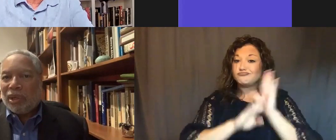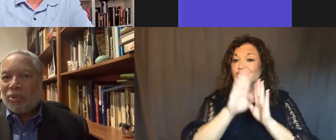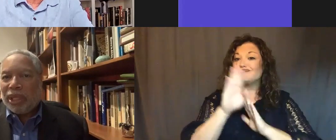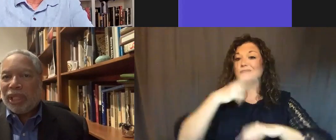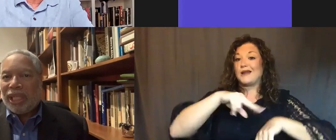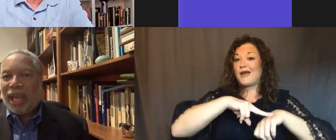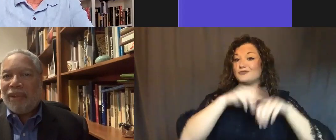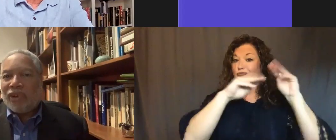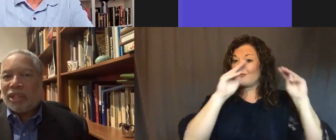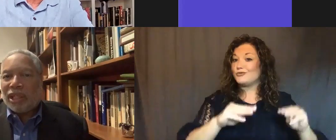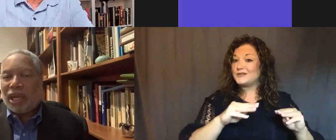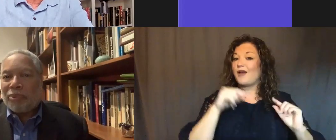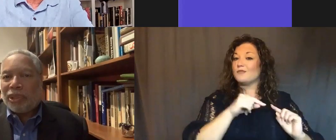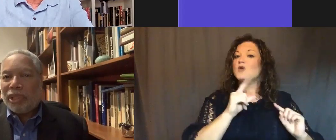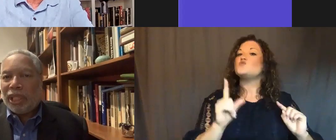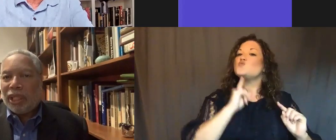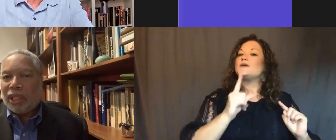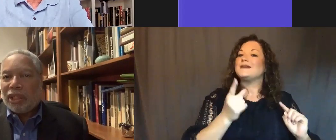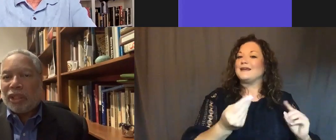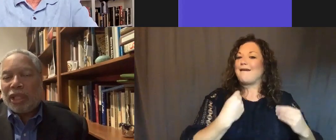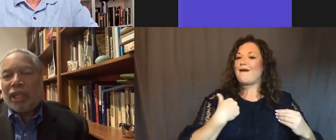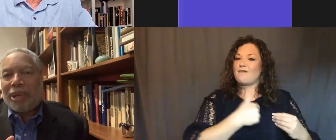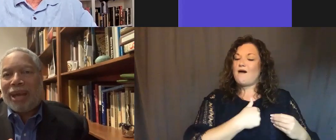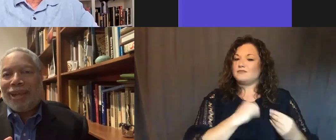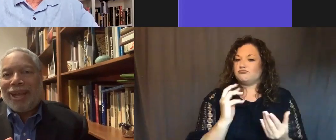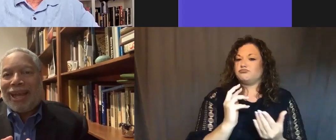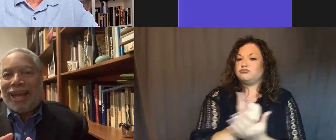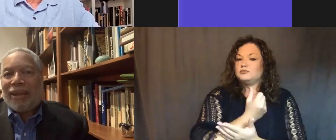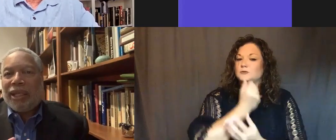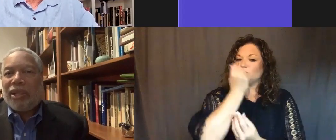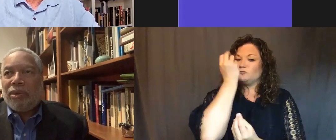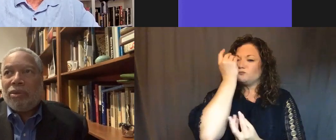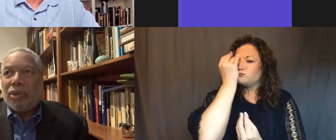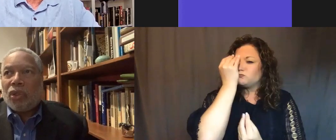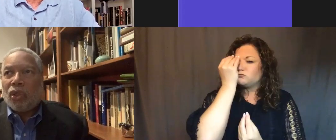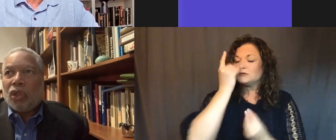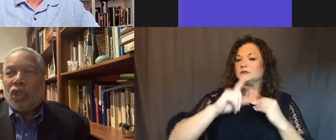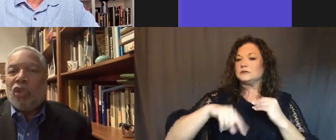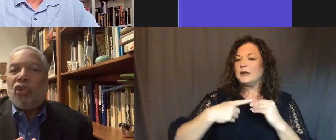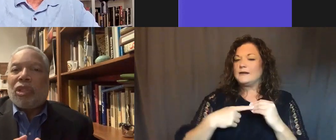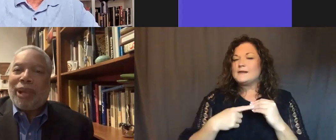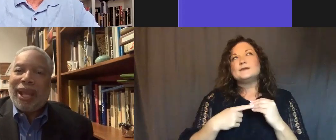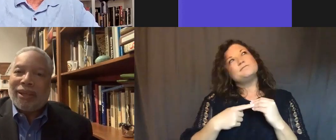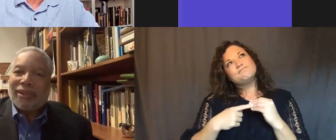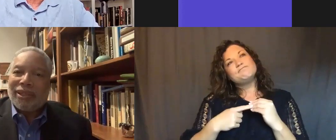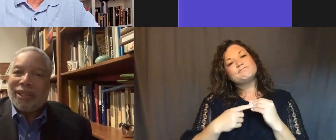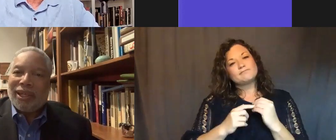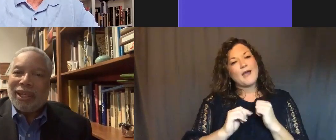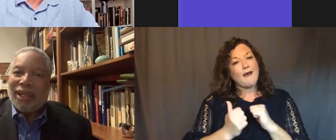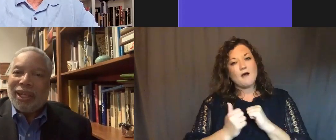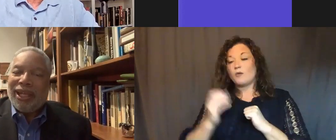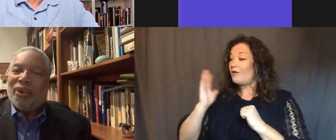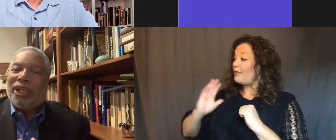really gave us an opportunity to think about how do you use the past